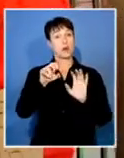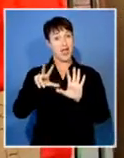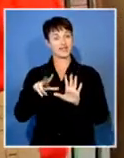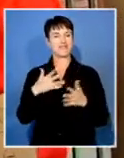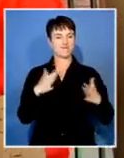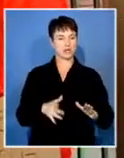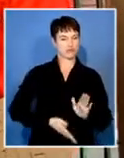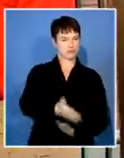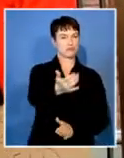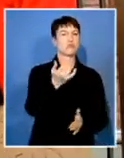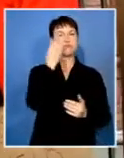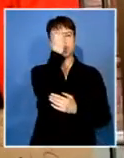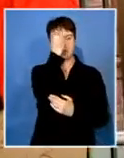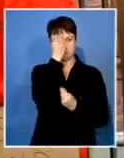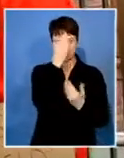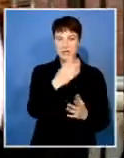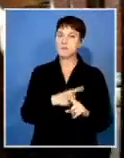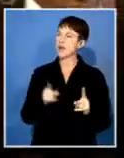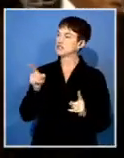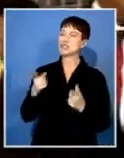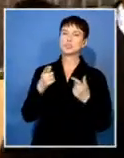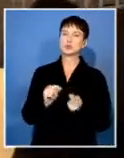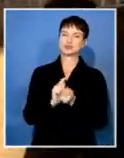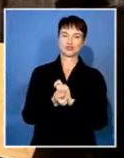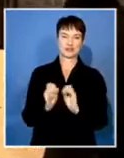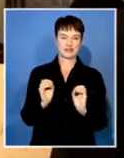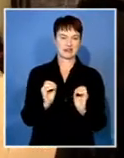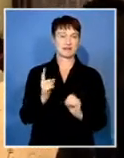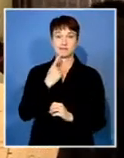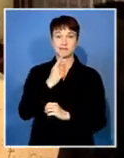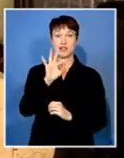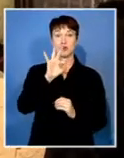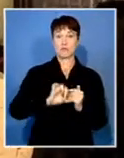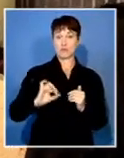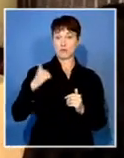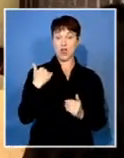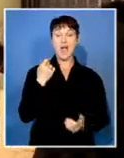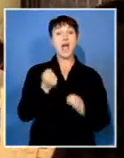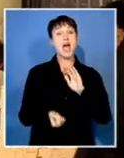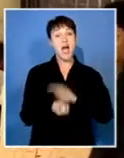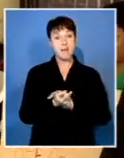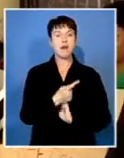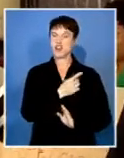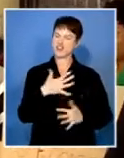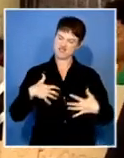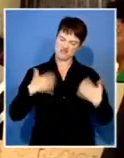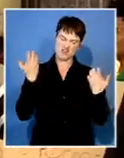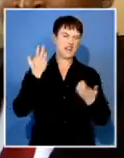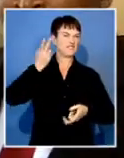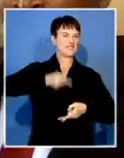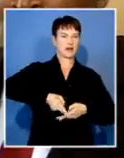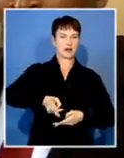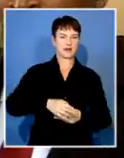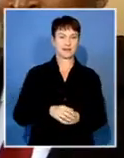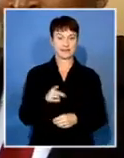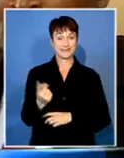but says the situation did not improve. She says an incident three months ago was the last straw. On that day,